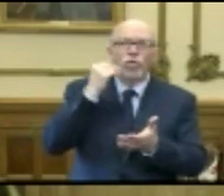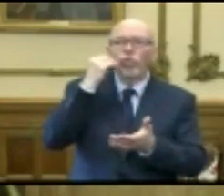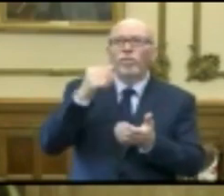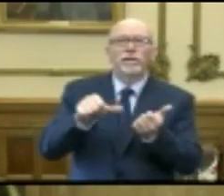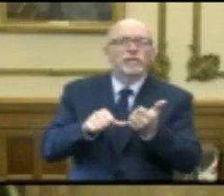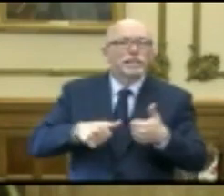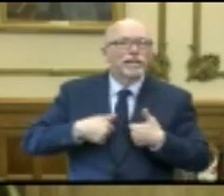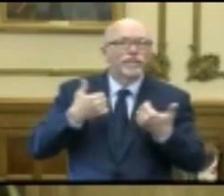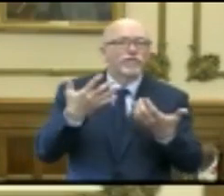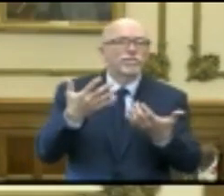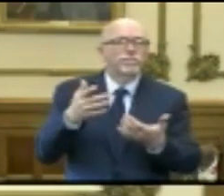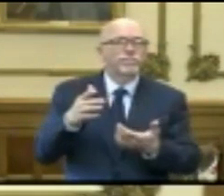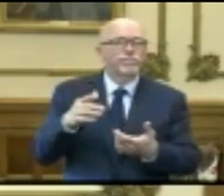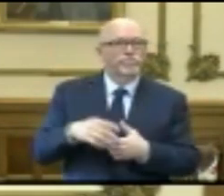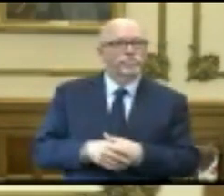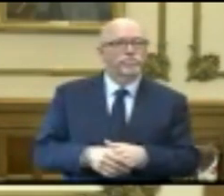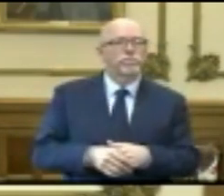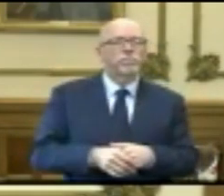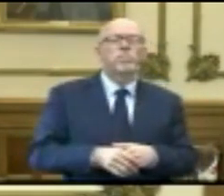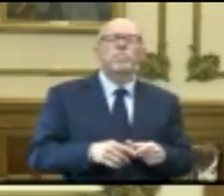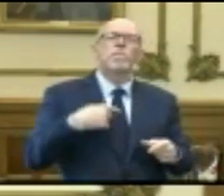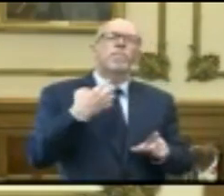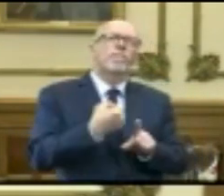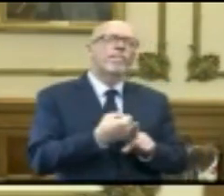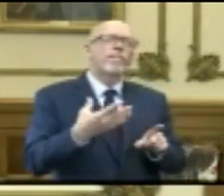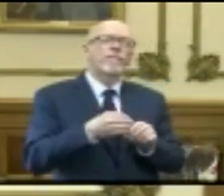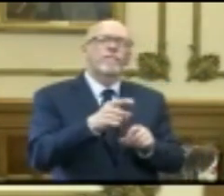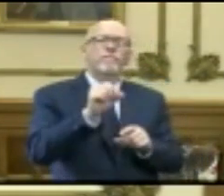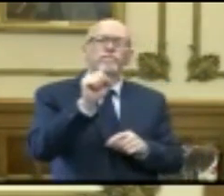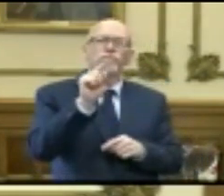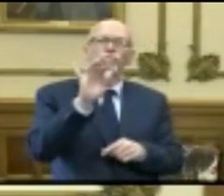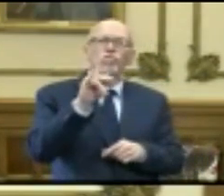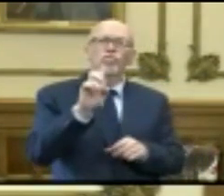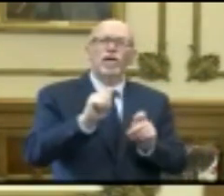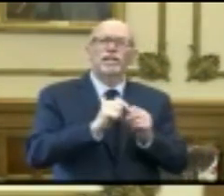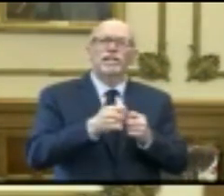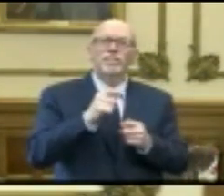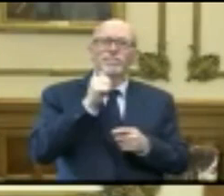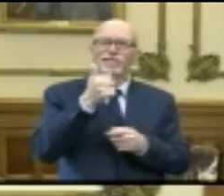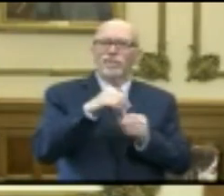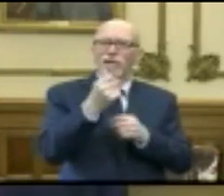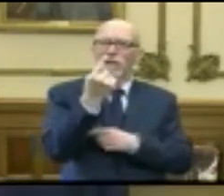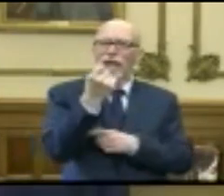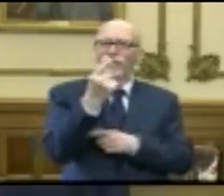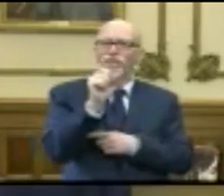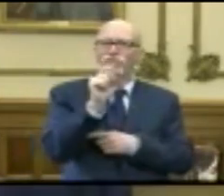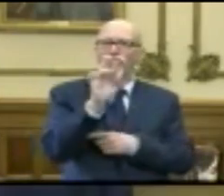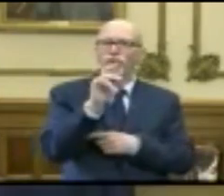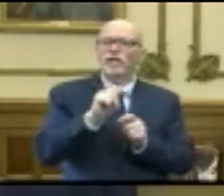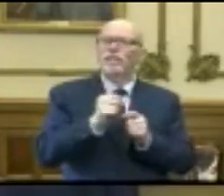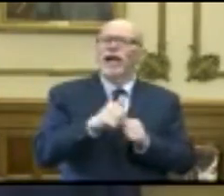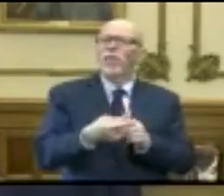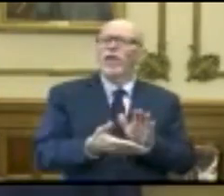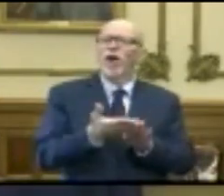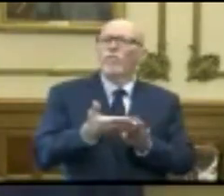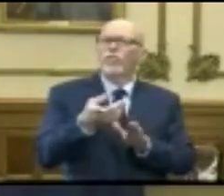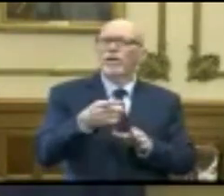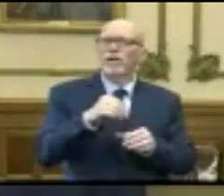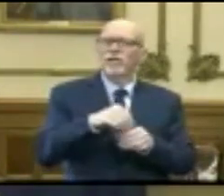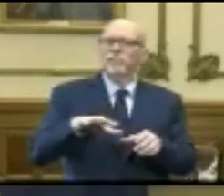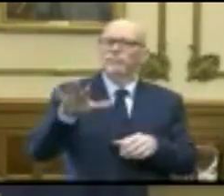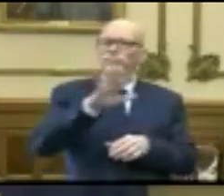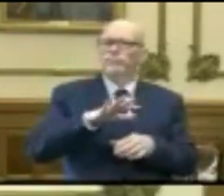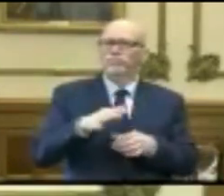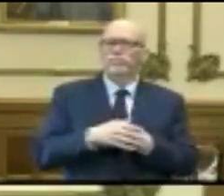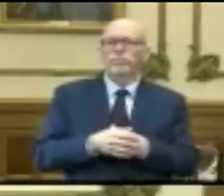long-term care facility. I want to elaborate just for a second on the strike teams, the not 10, but 11 strike teams and how they are operating in nursing homes